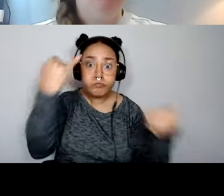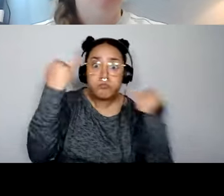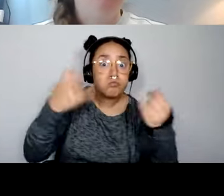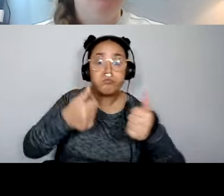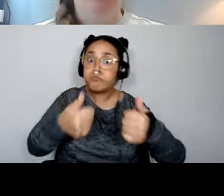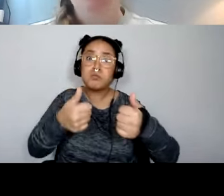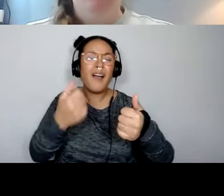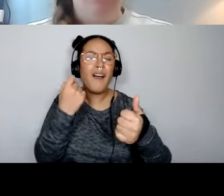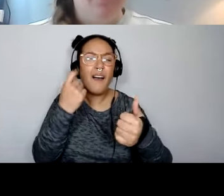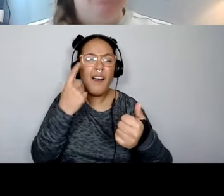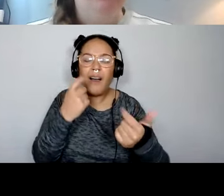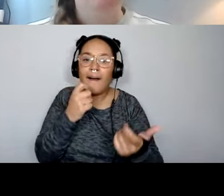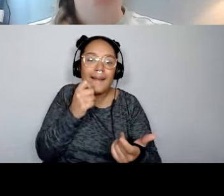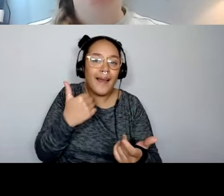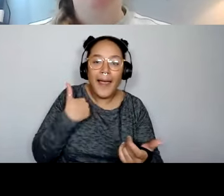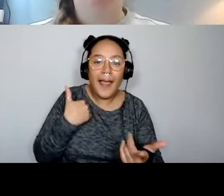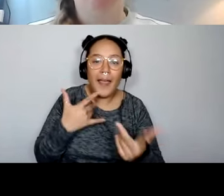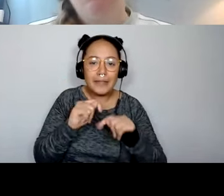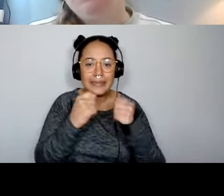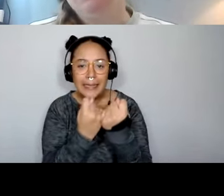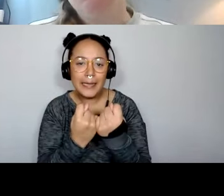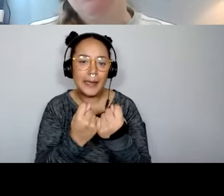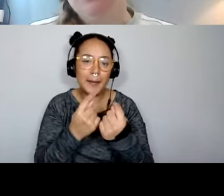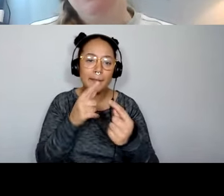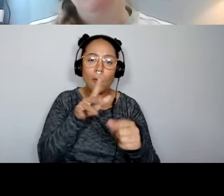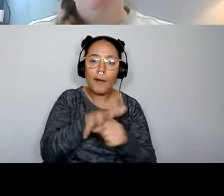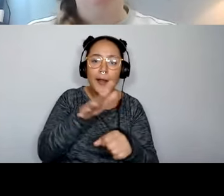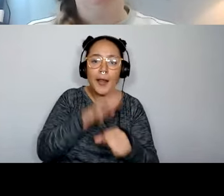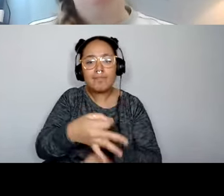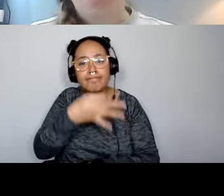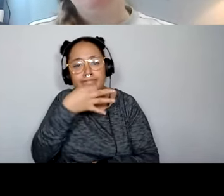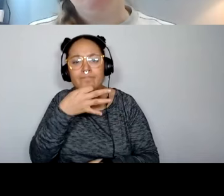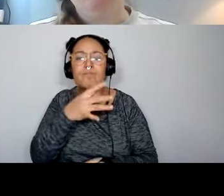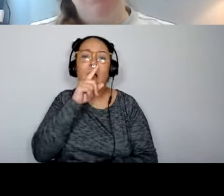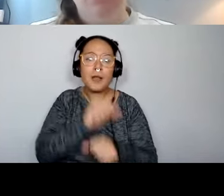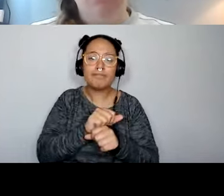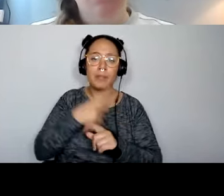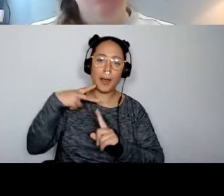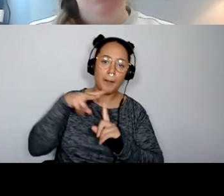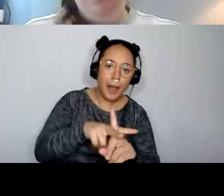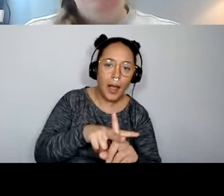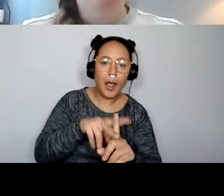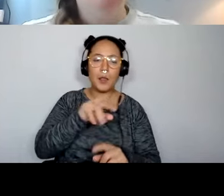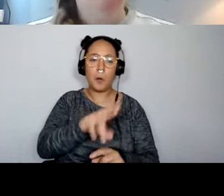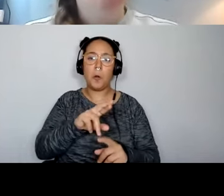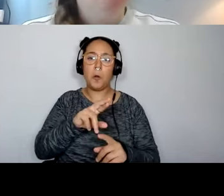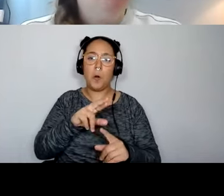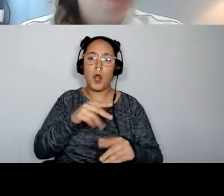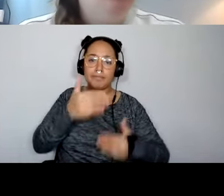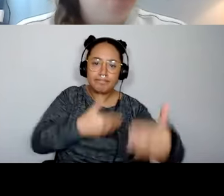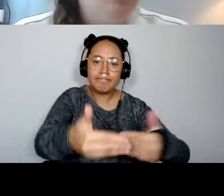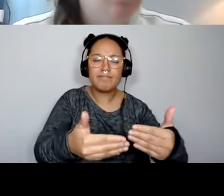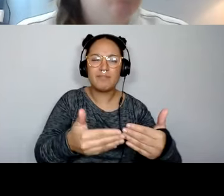have currently the the team in place or the right expertise to kind of think those things through. And this is an